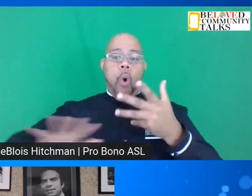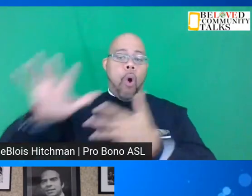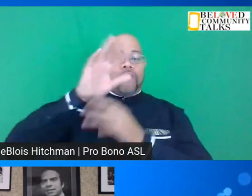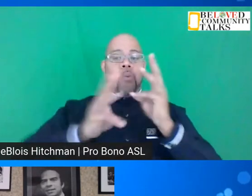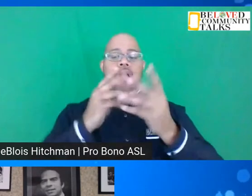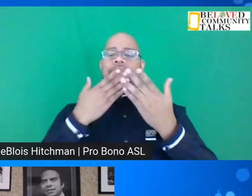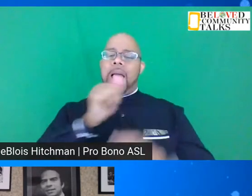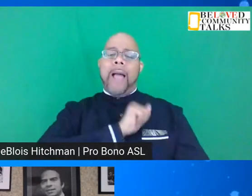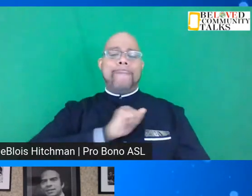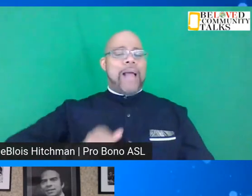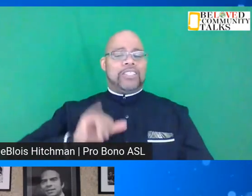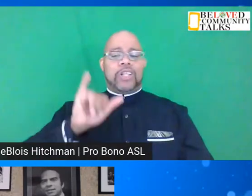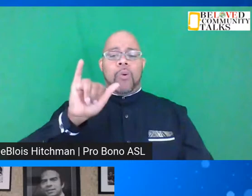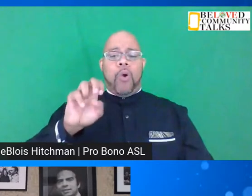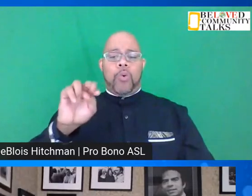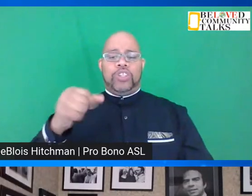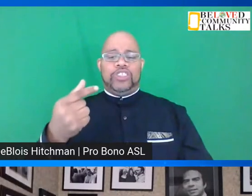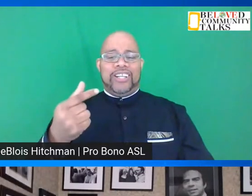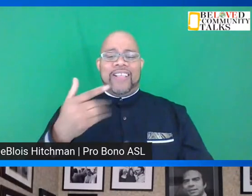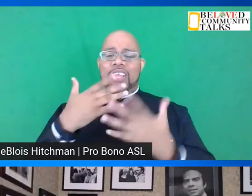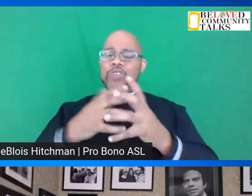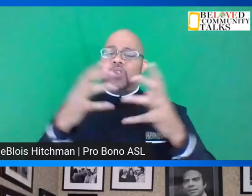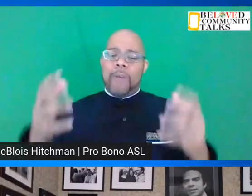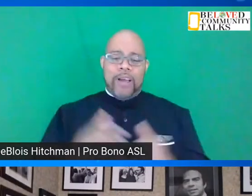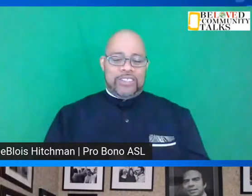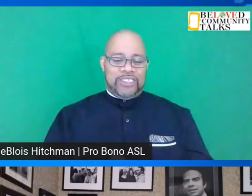thank you Ambassador Young thank you so much